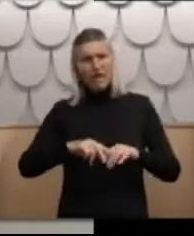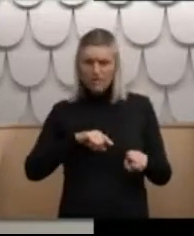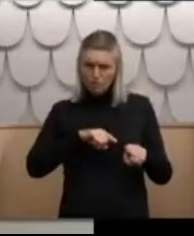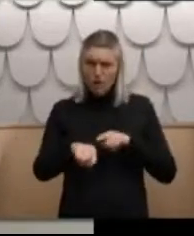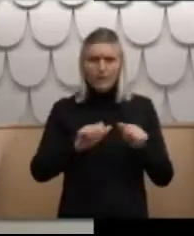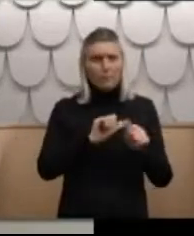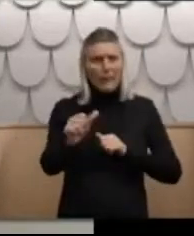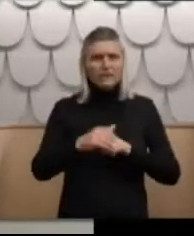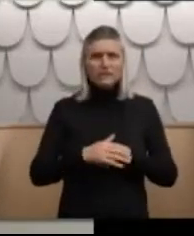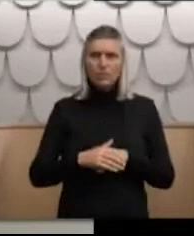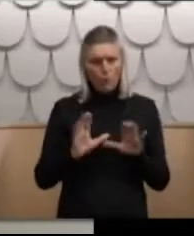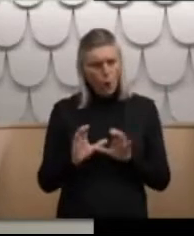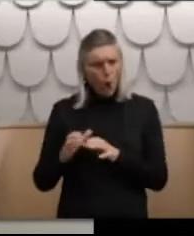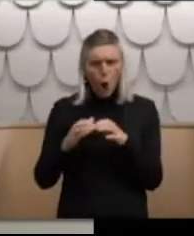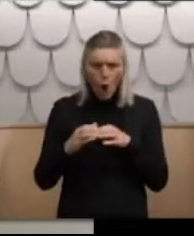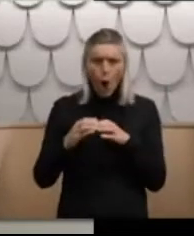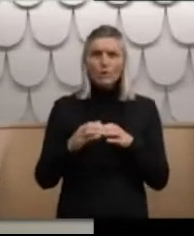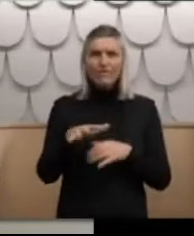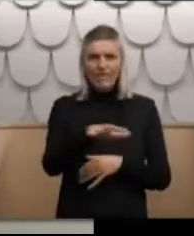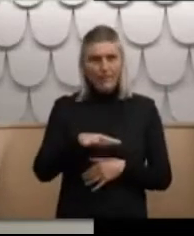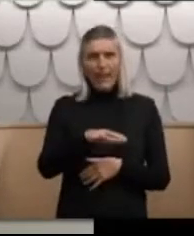and had food on our table.